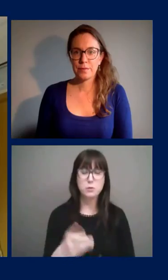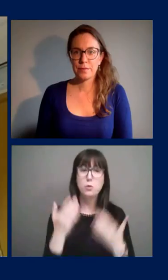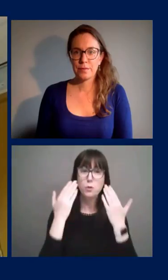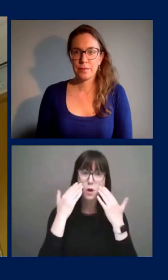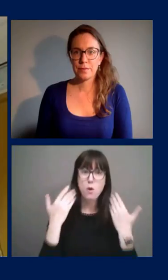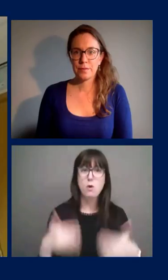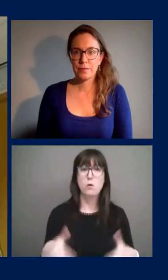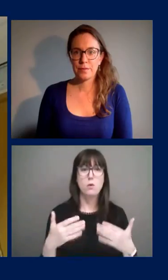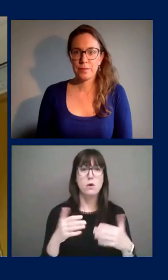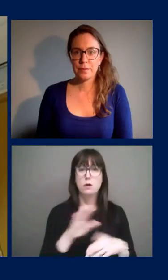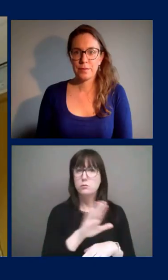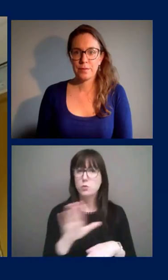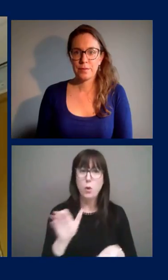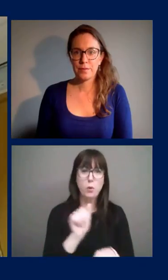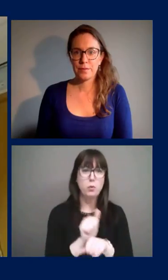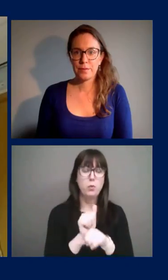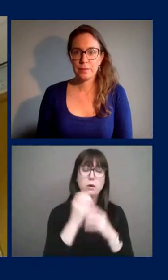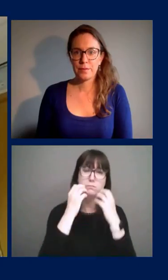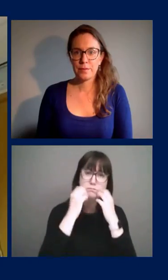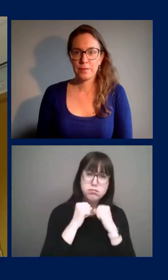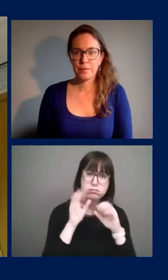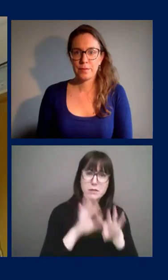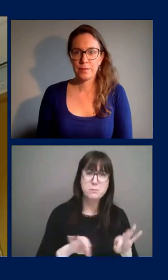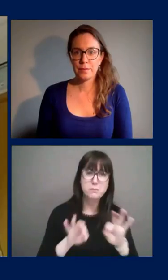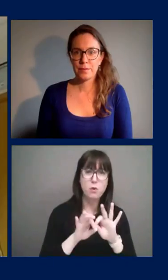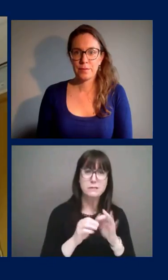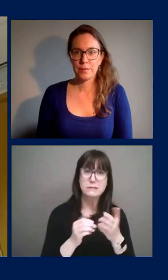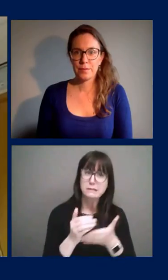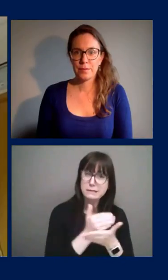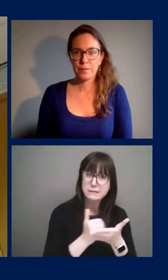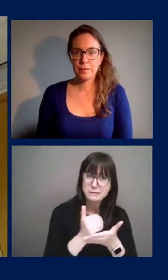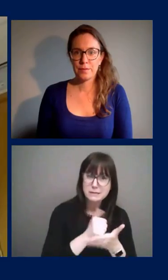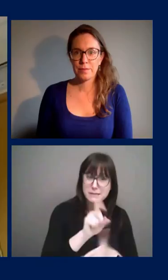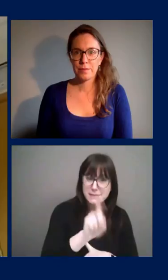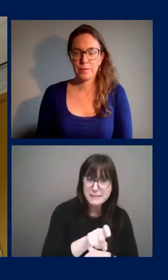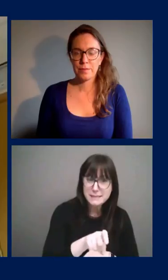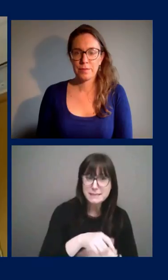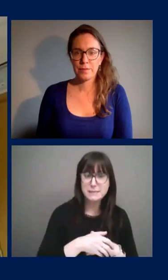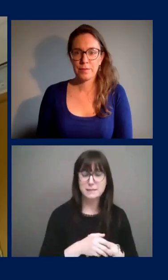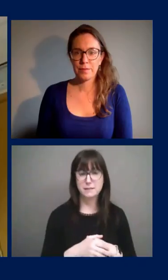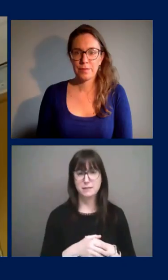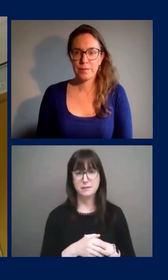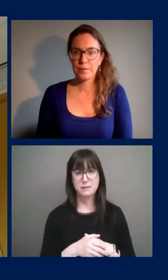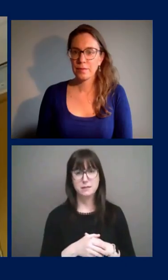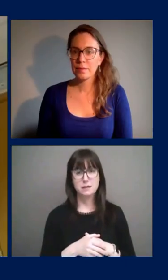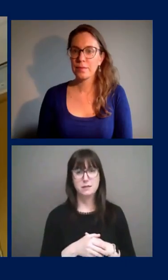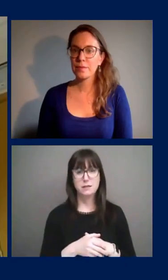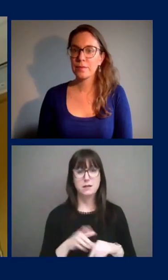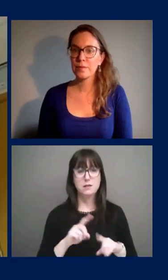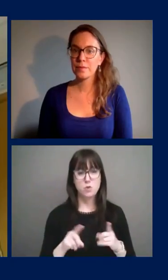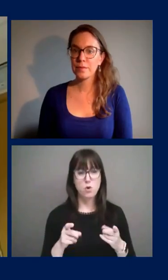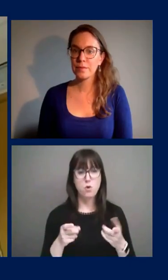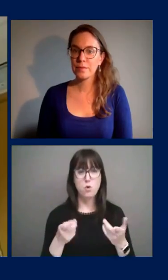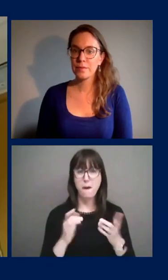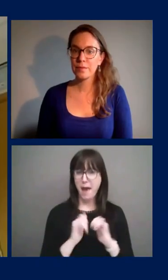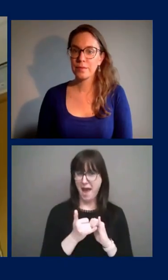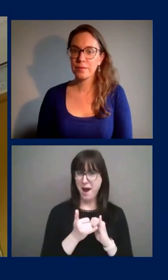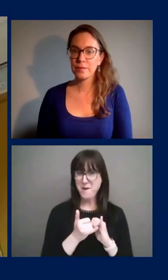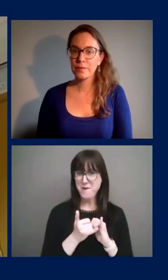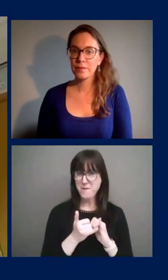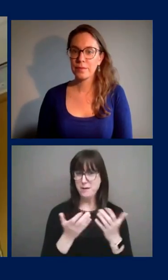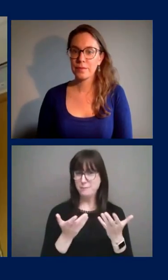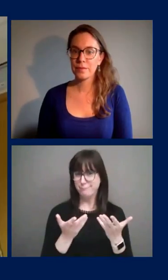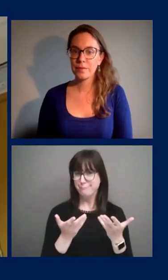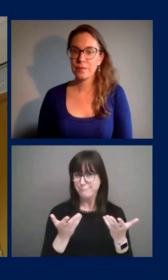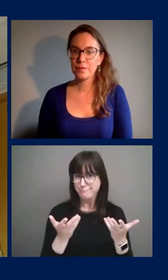employment and people need income. And so, um, you know, we need to have some space to allow for that. And, and we also